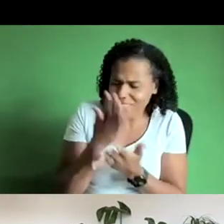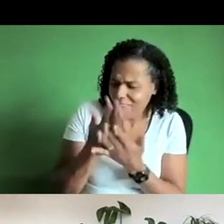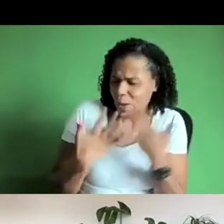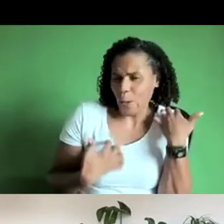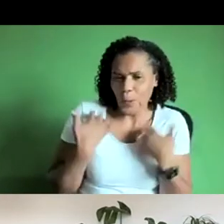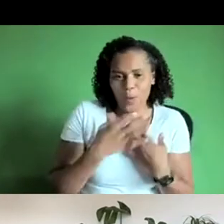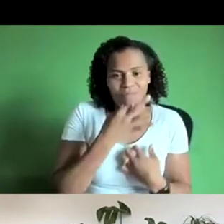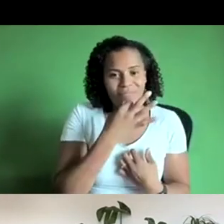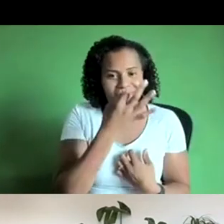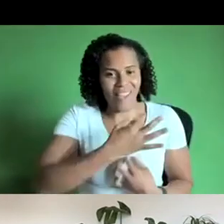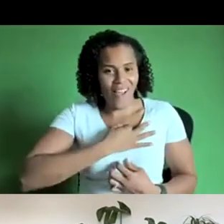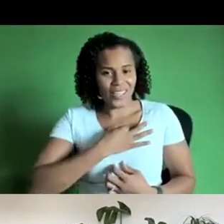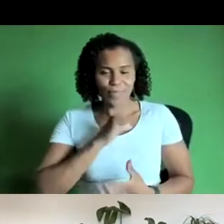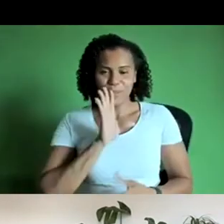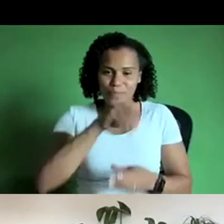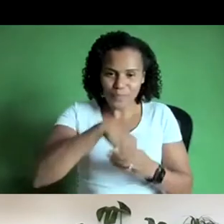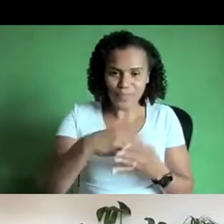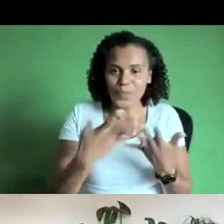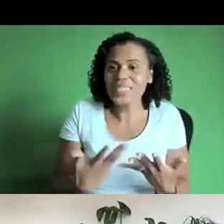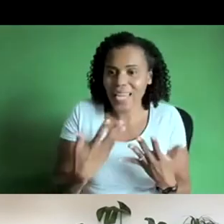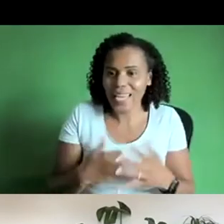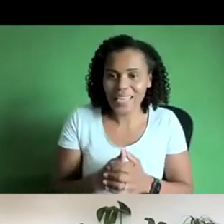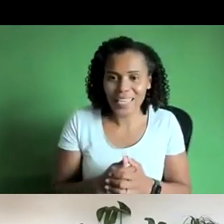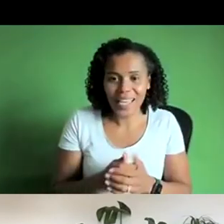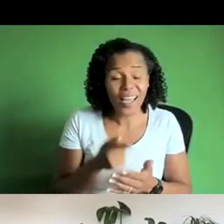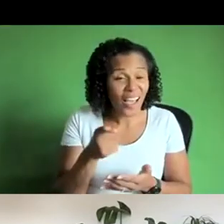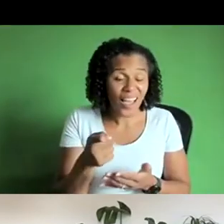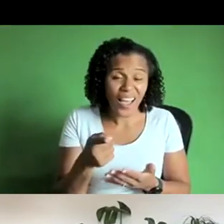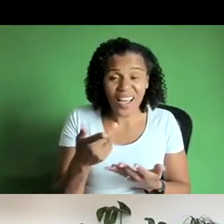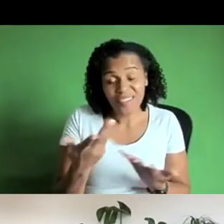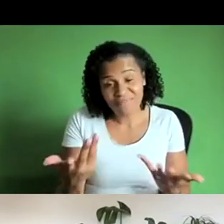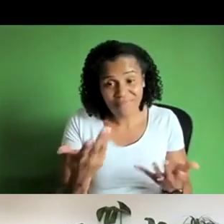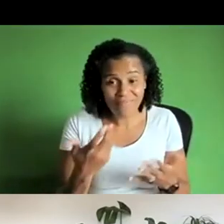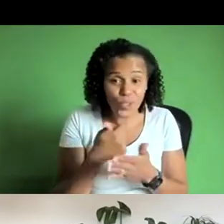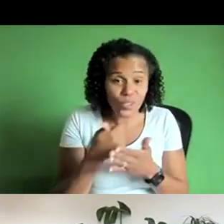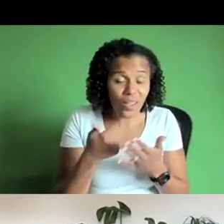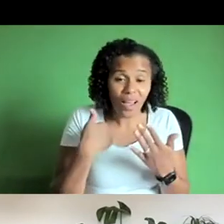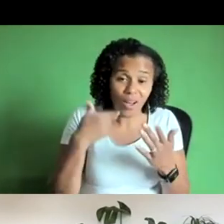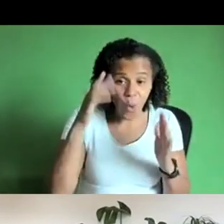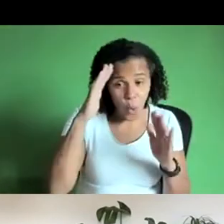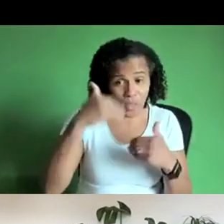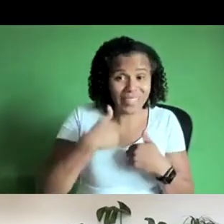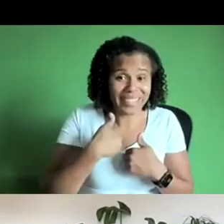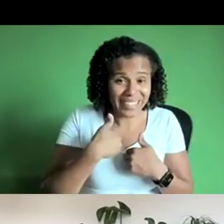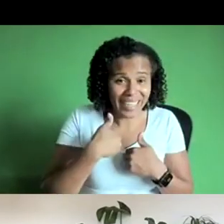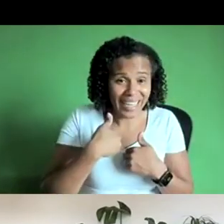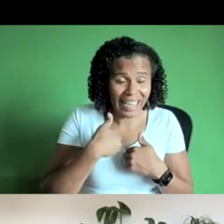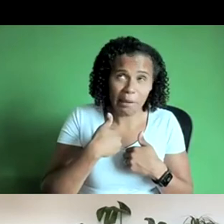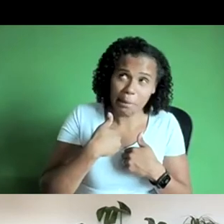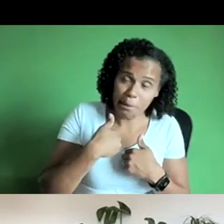um and i've done a kind of classic autistic thing really because i've sort of taken my brief very seriously